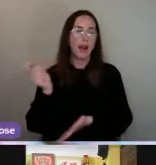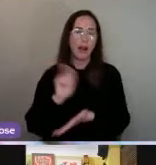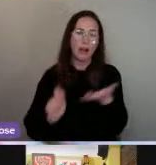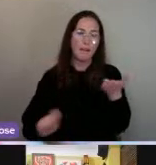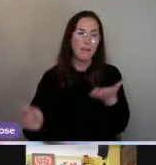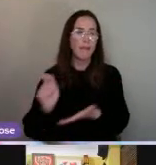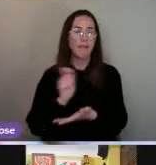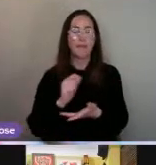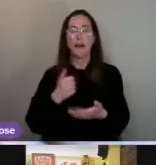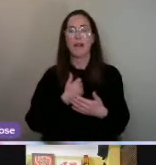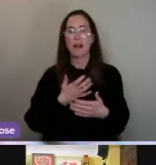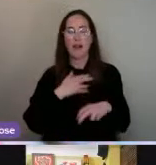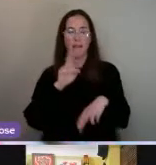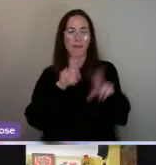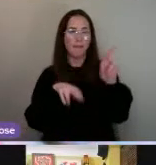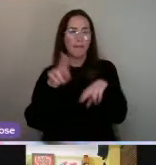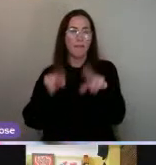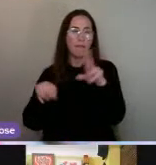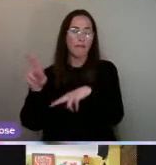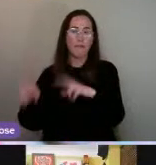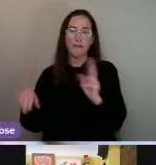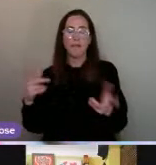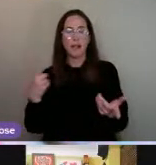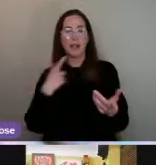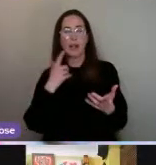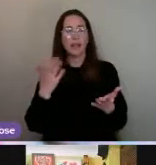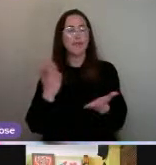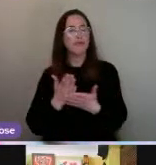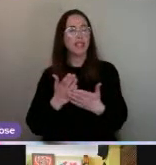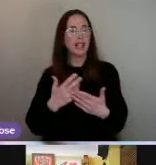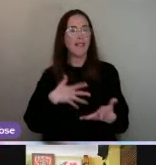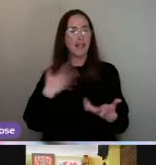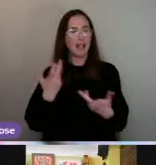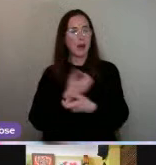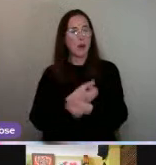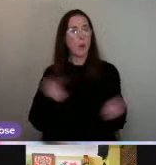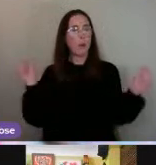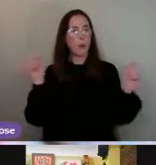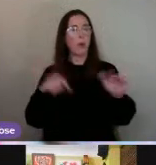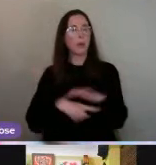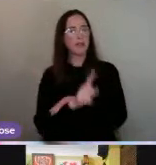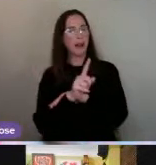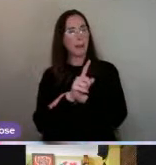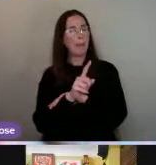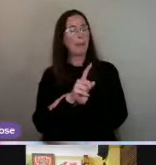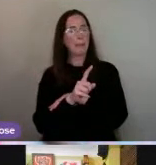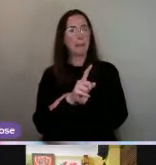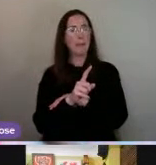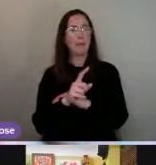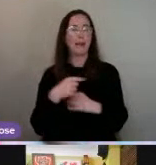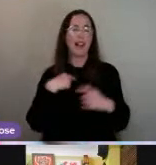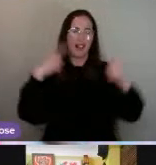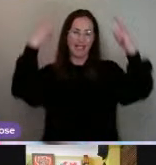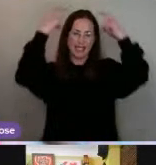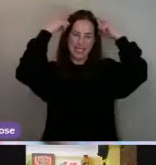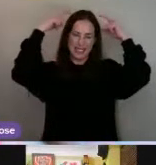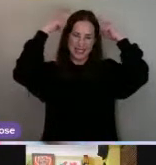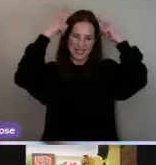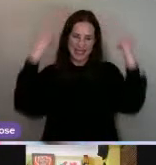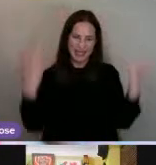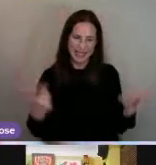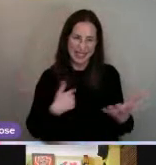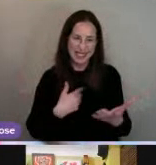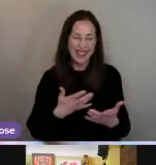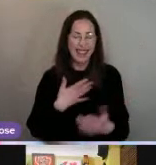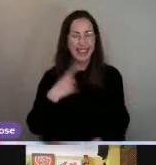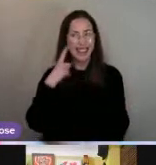loved painting. It kind of was an escapism from a very young age. I just liked Disney. used to see the, like, I think it was